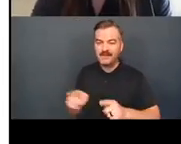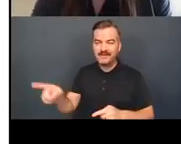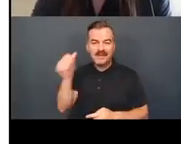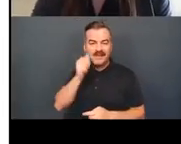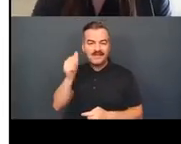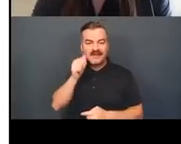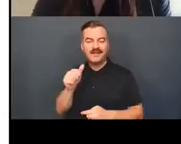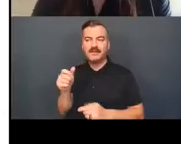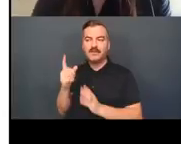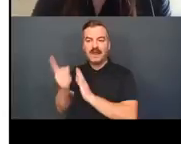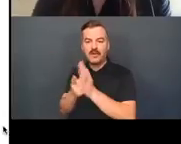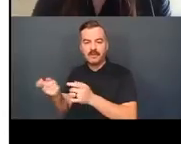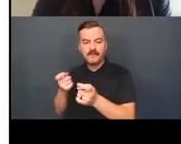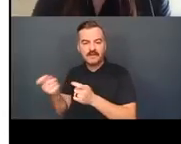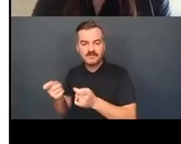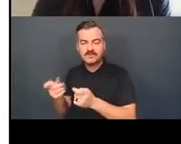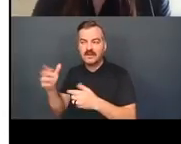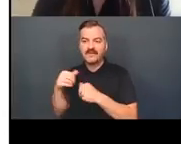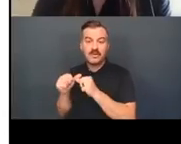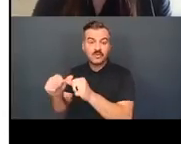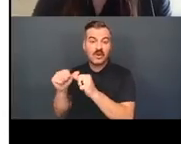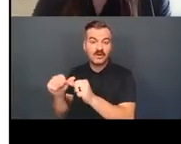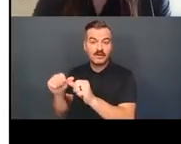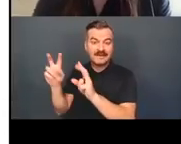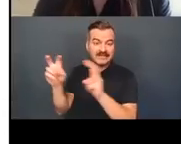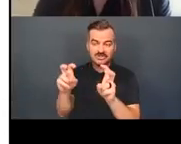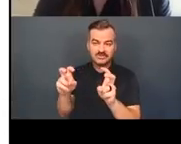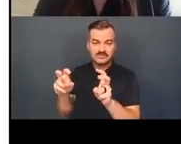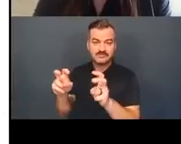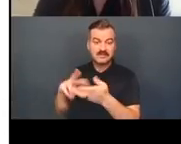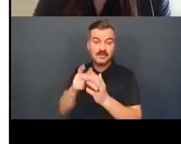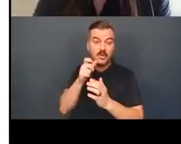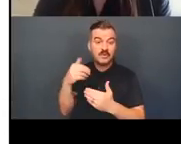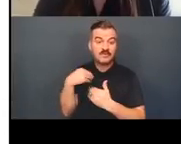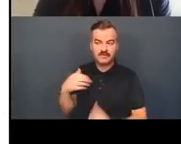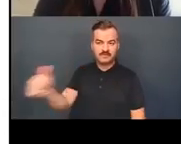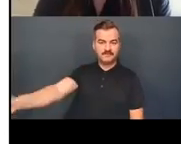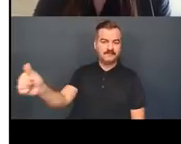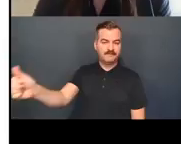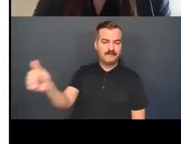hourly management of a chronic condition is left to the chronically ill person themselves.